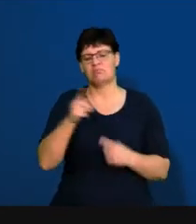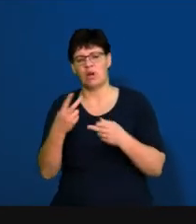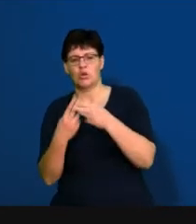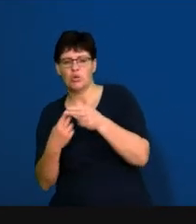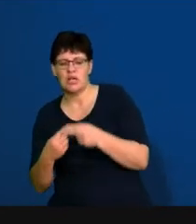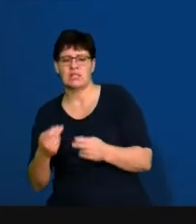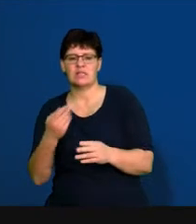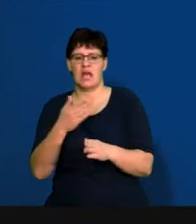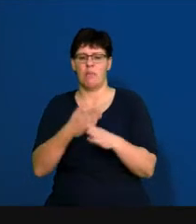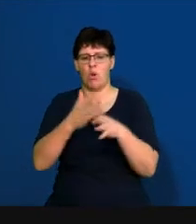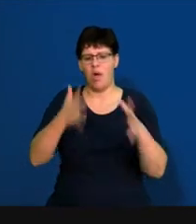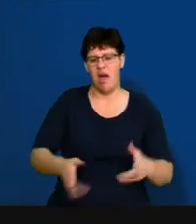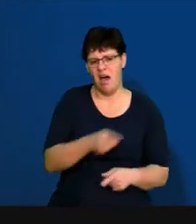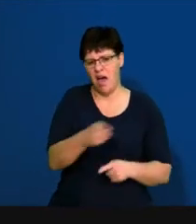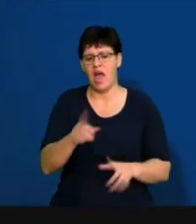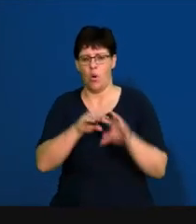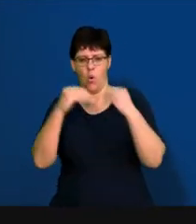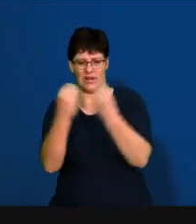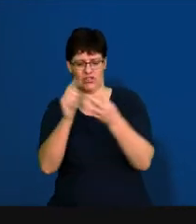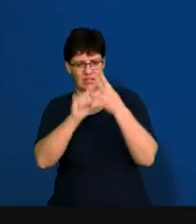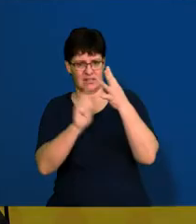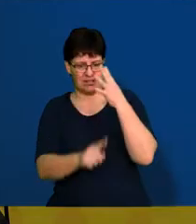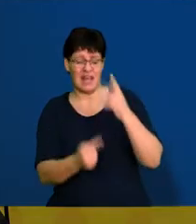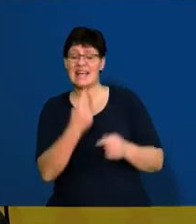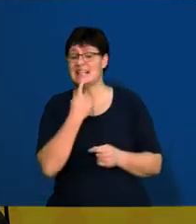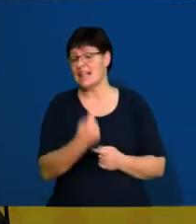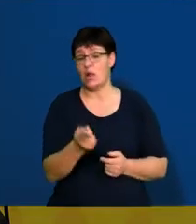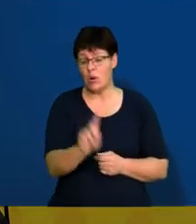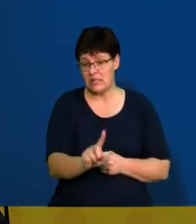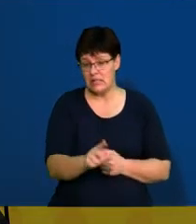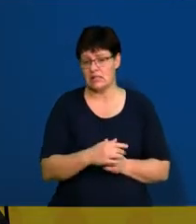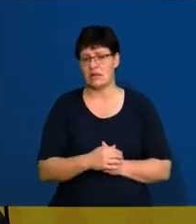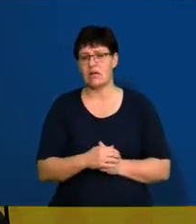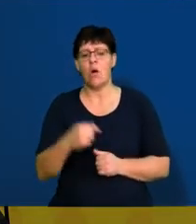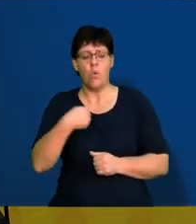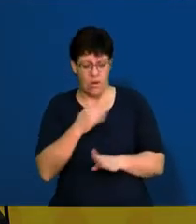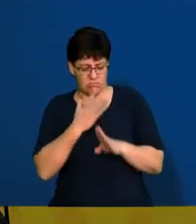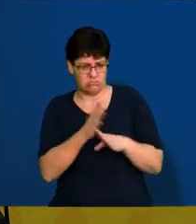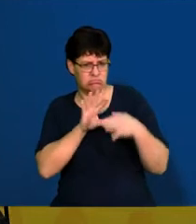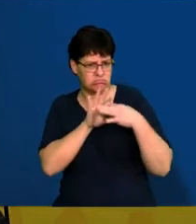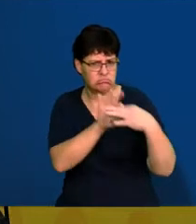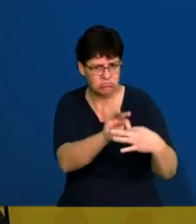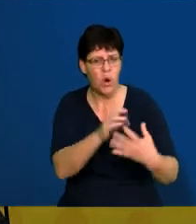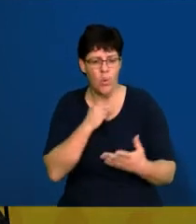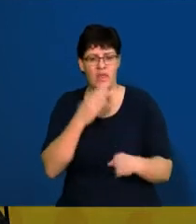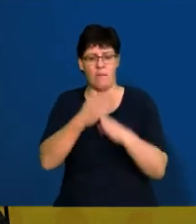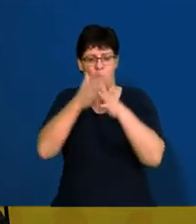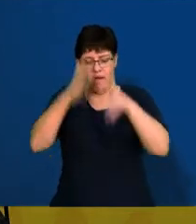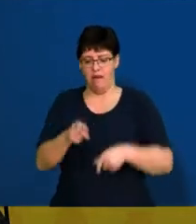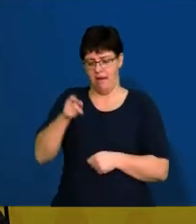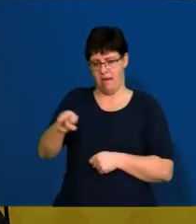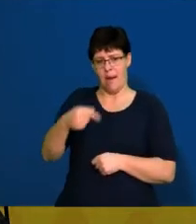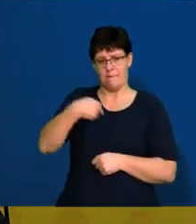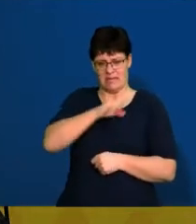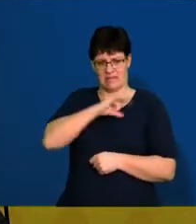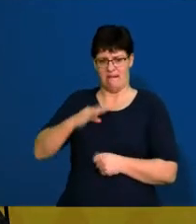and employer organizations. So it tells us, right, how can we work with our employees? Like what must